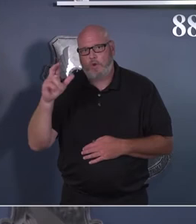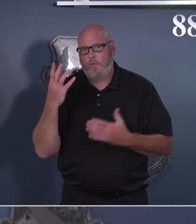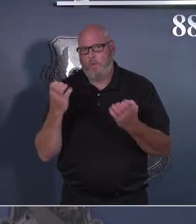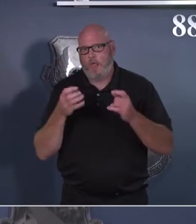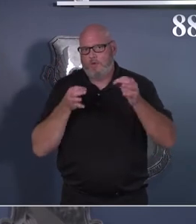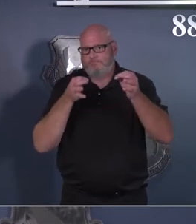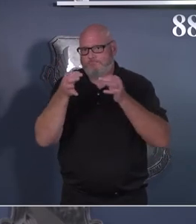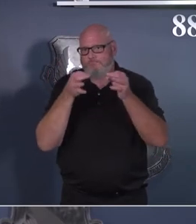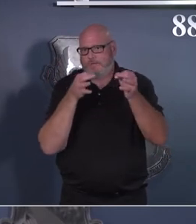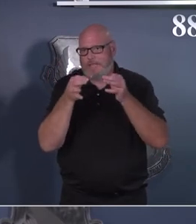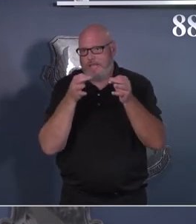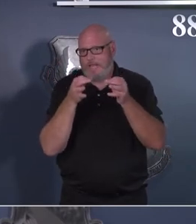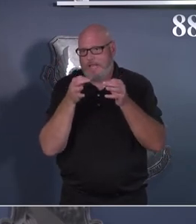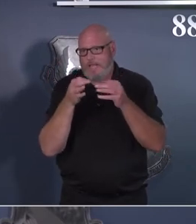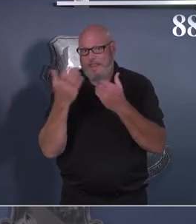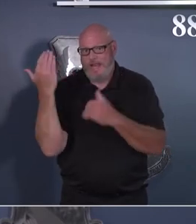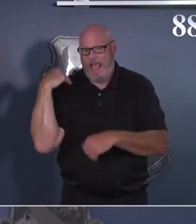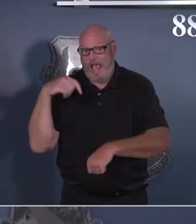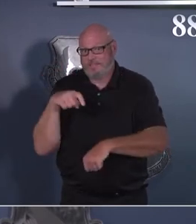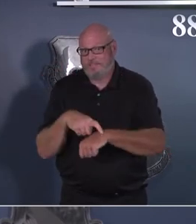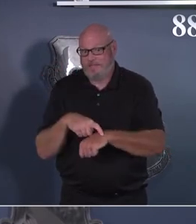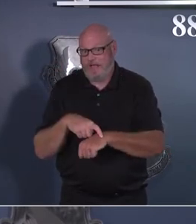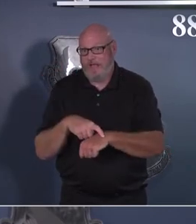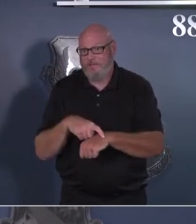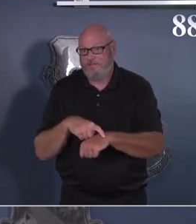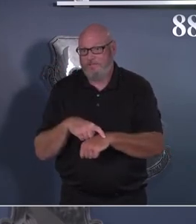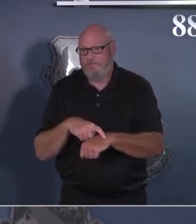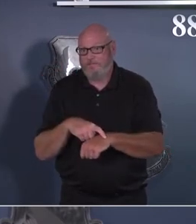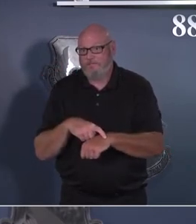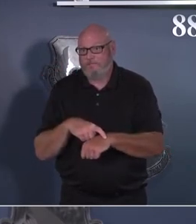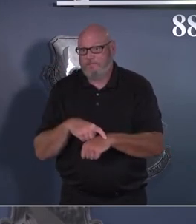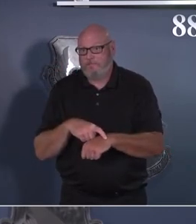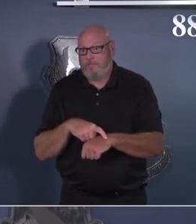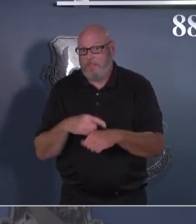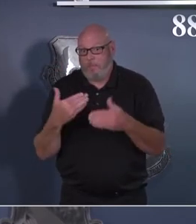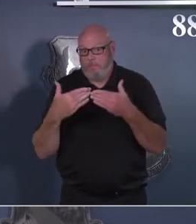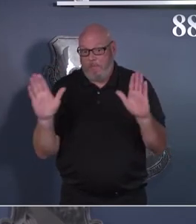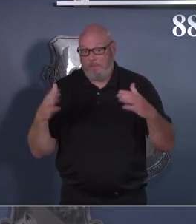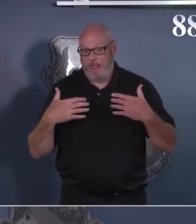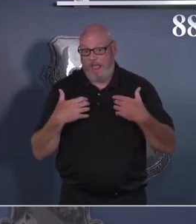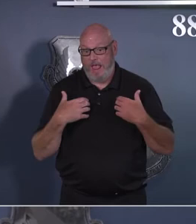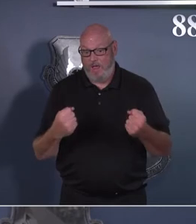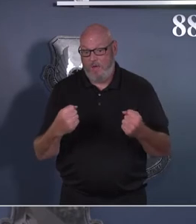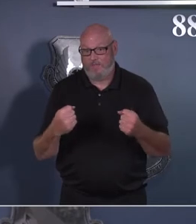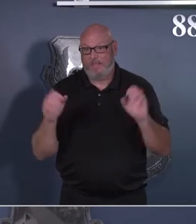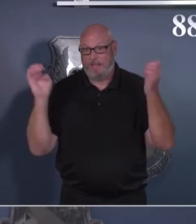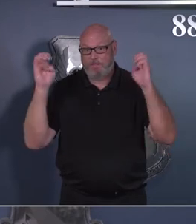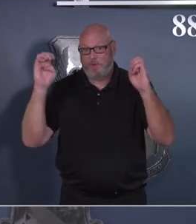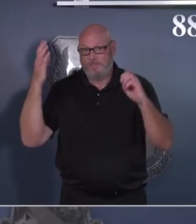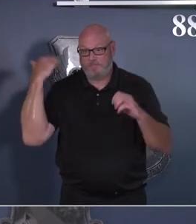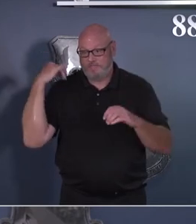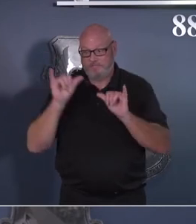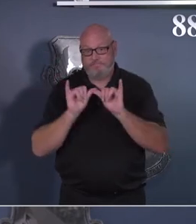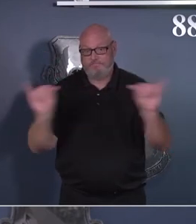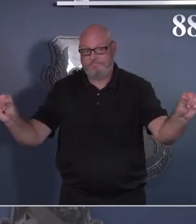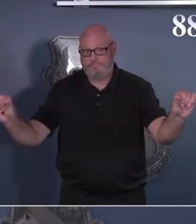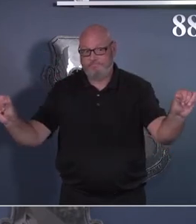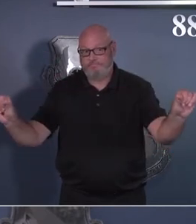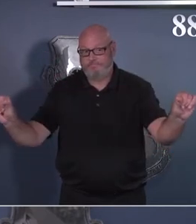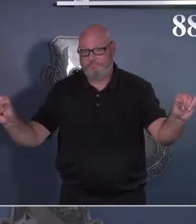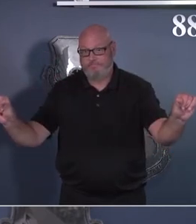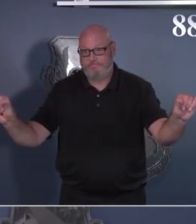HP Con Bravo, we were also under a local public health emergency and a